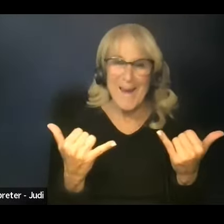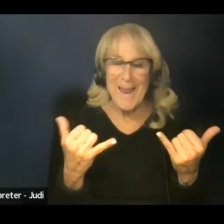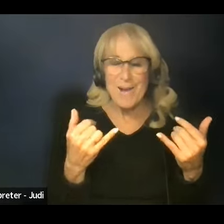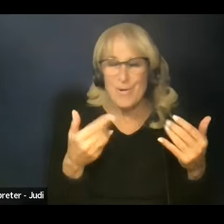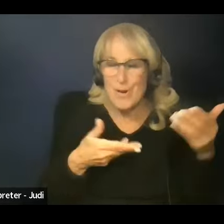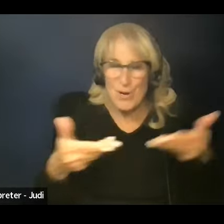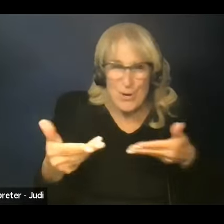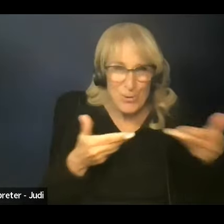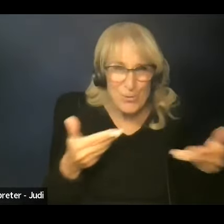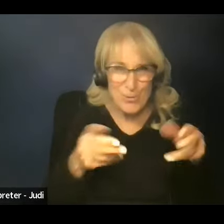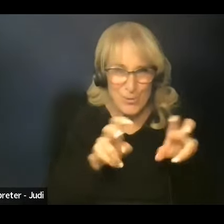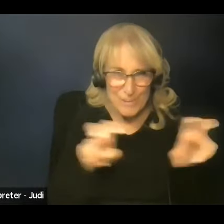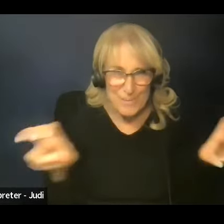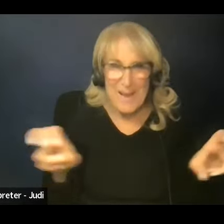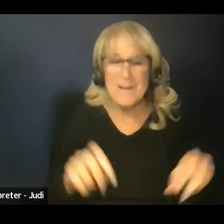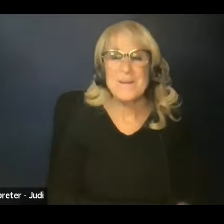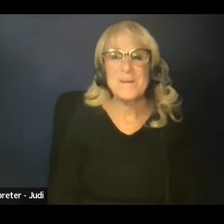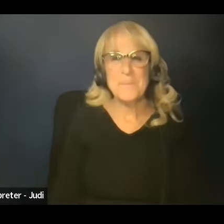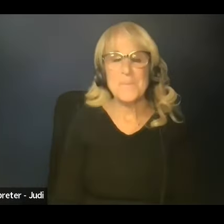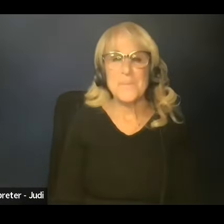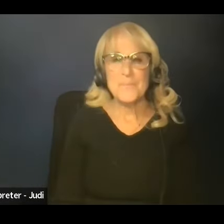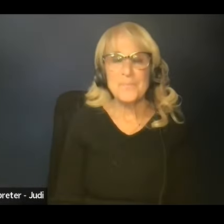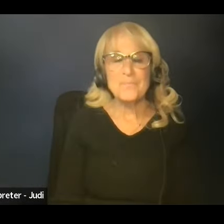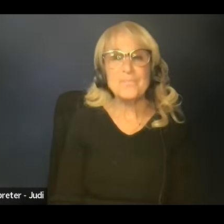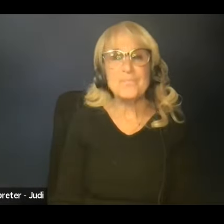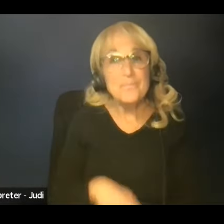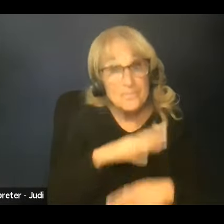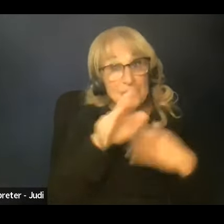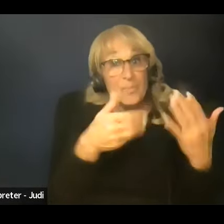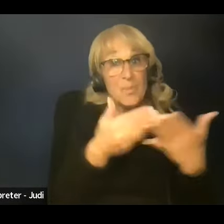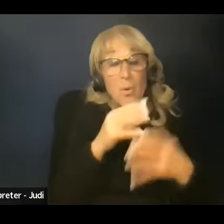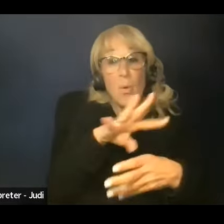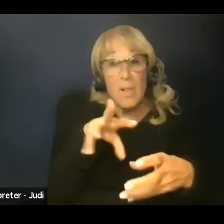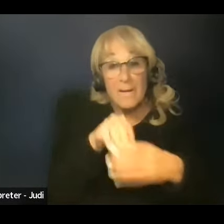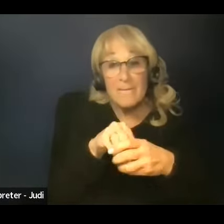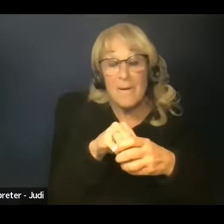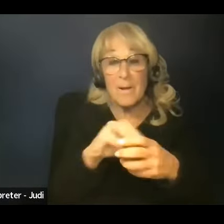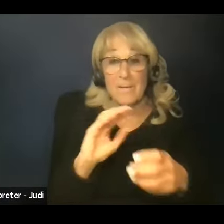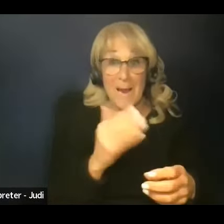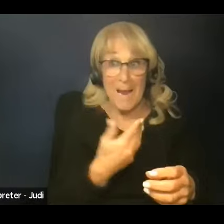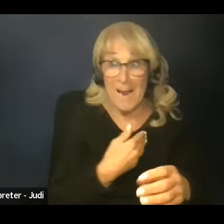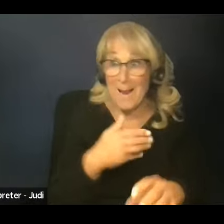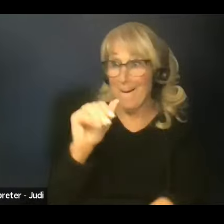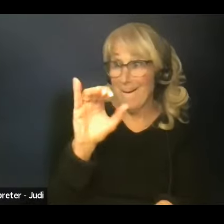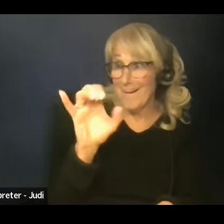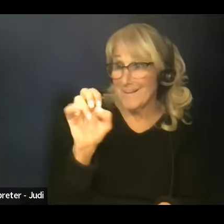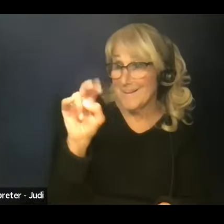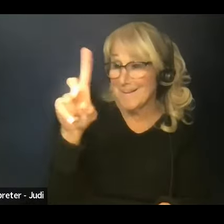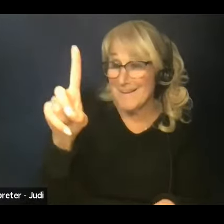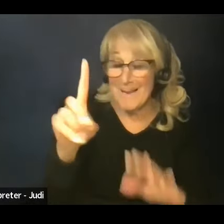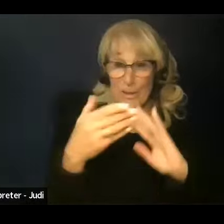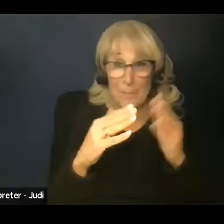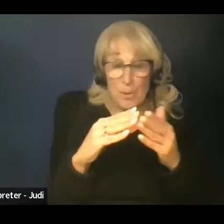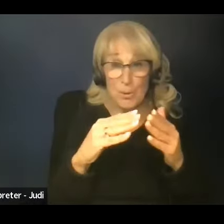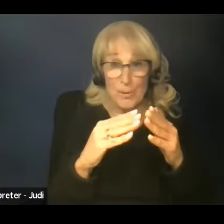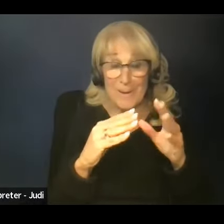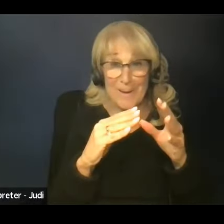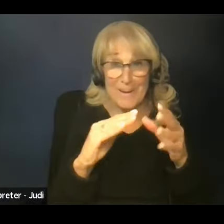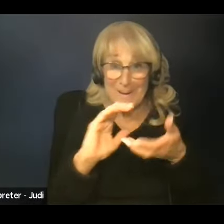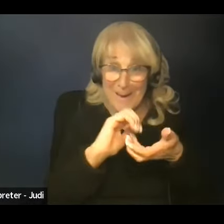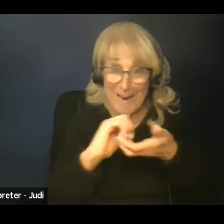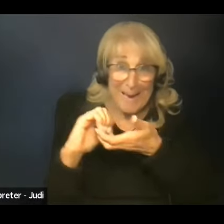fabulous people who joined us here today, and who all took part in our Ascend community engagements, our community